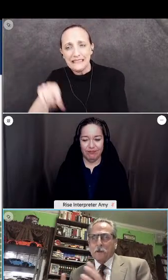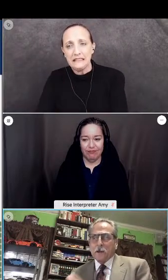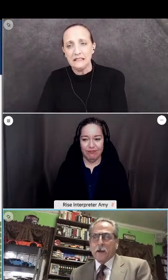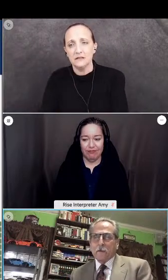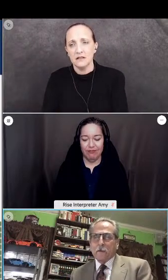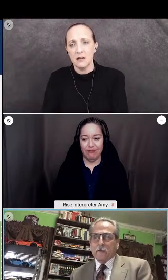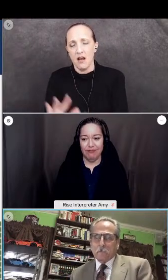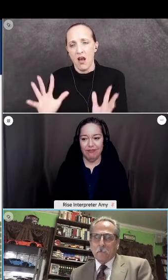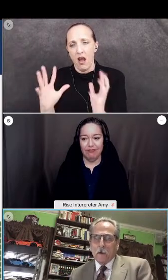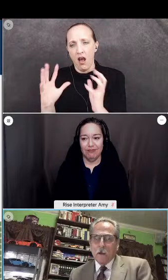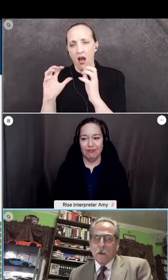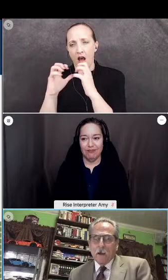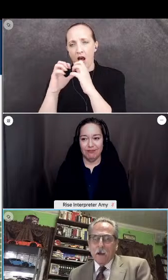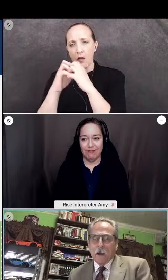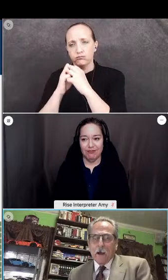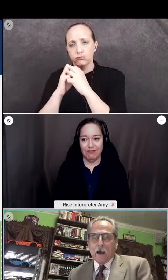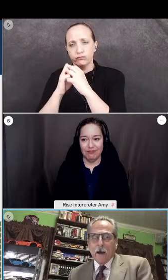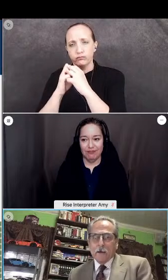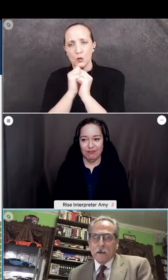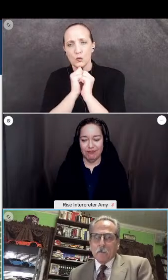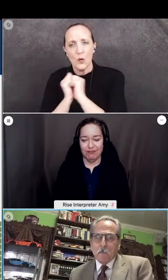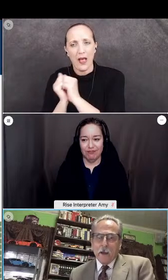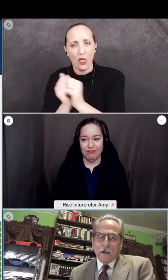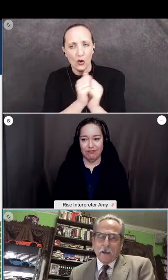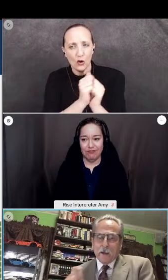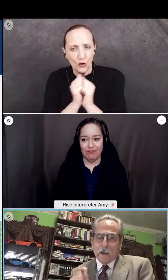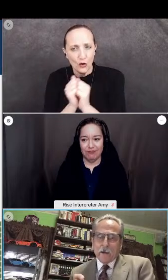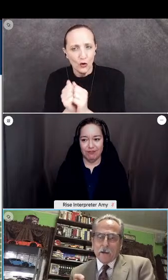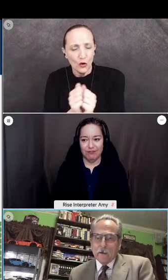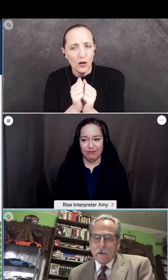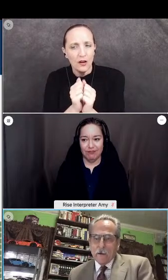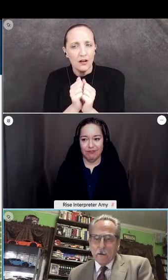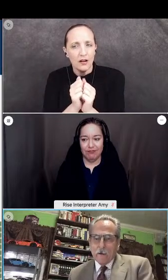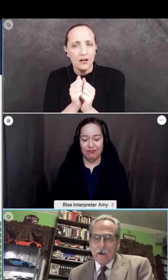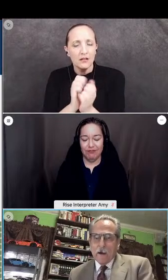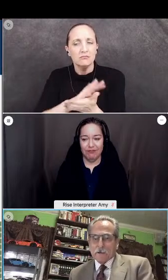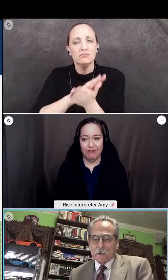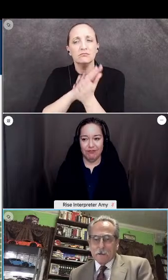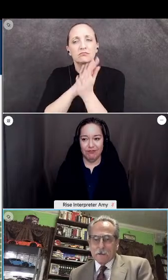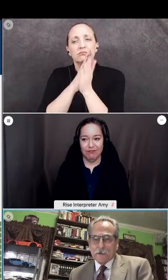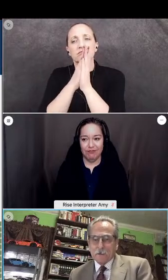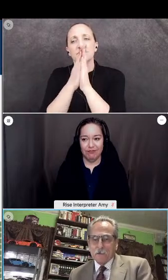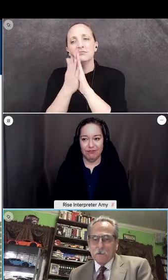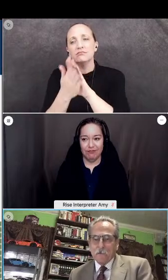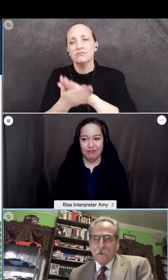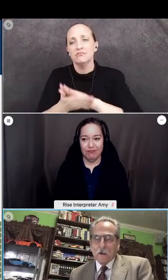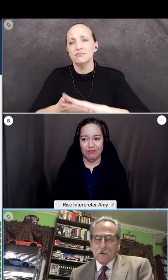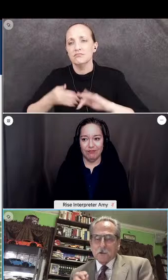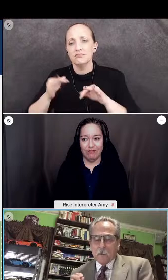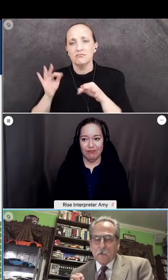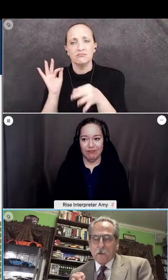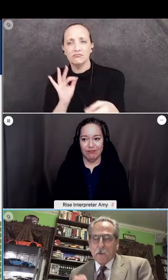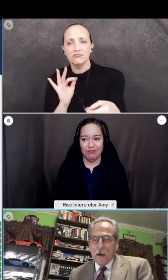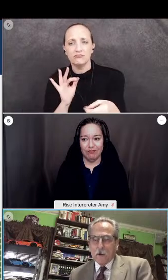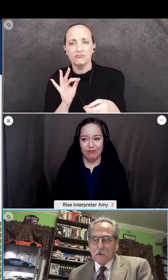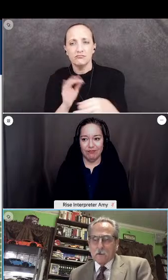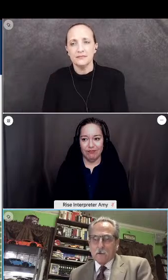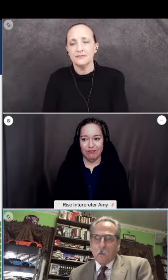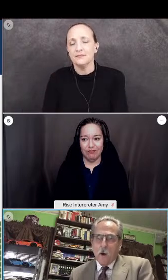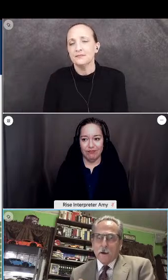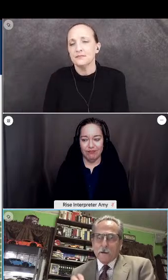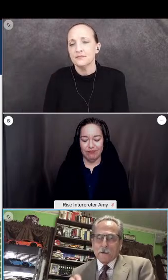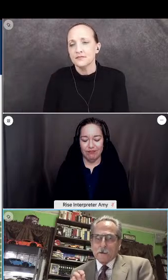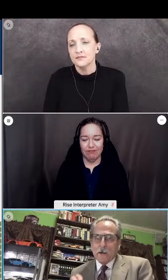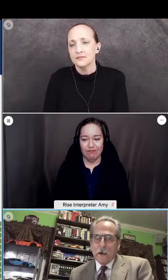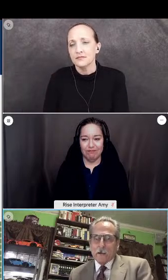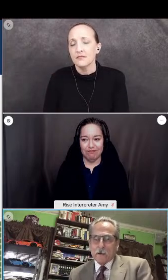putting them together and making it excellent. There's something about